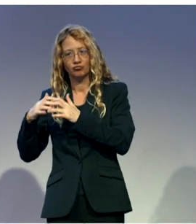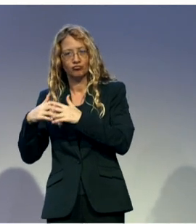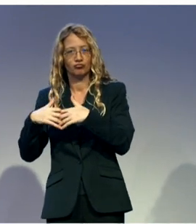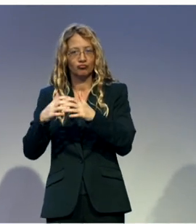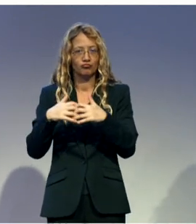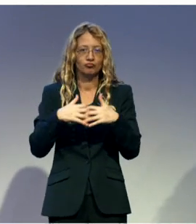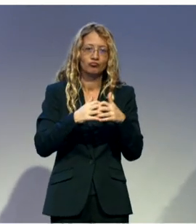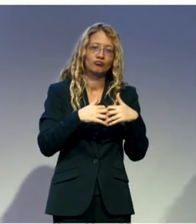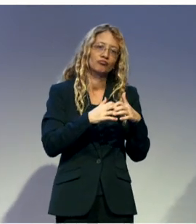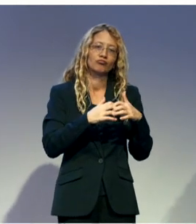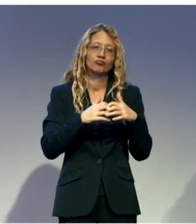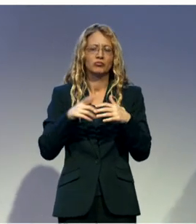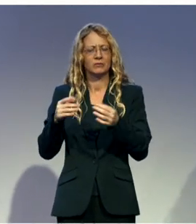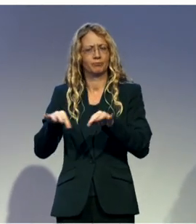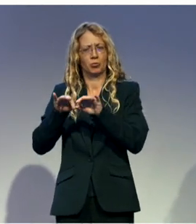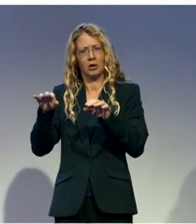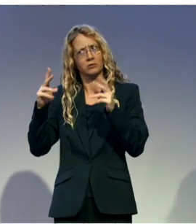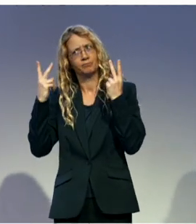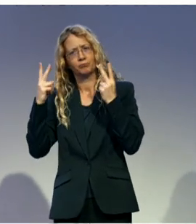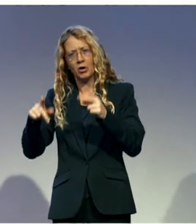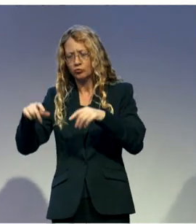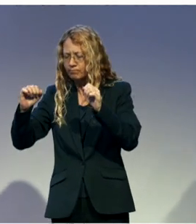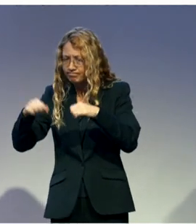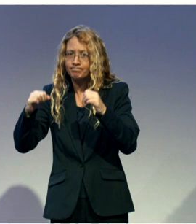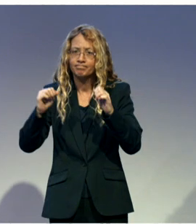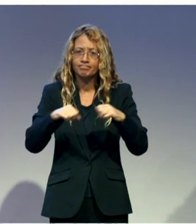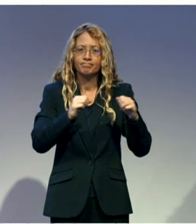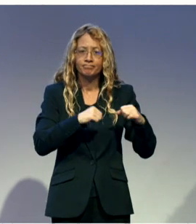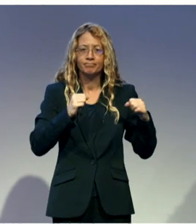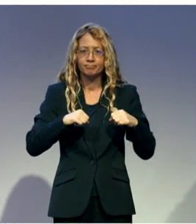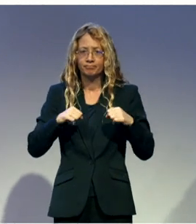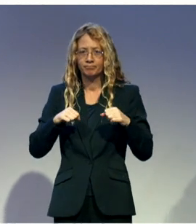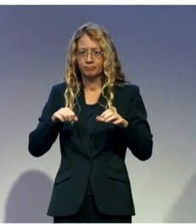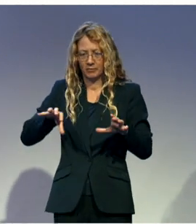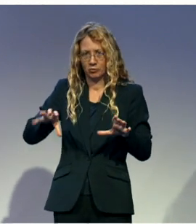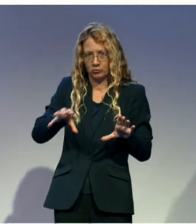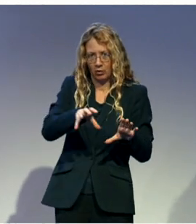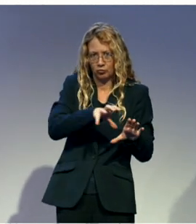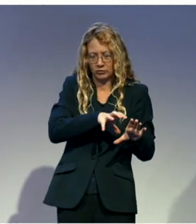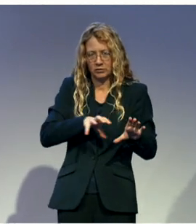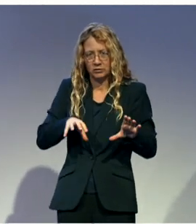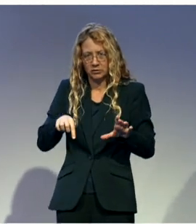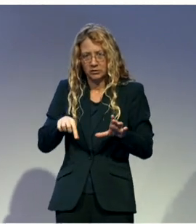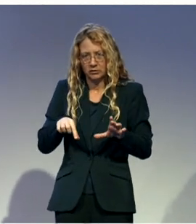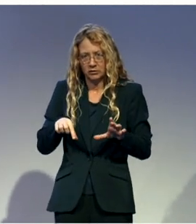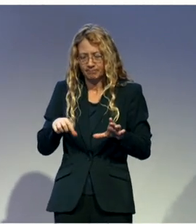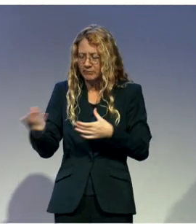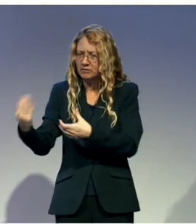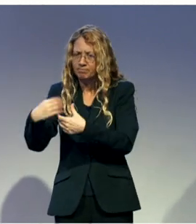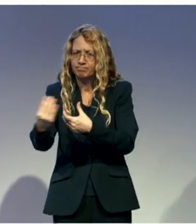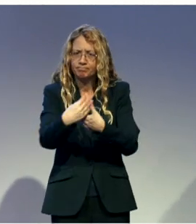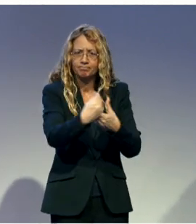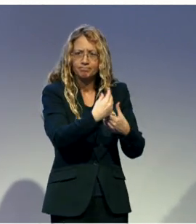ordnance for utilization of local issues and management has to be executed and the